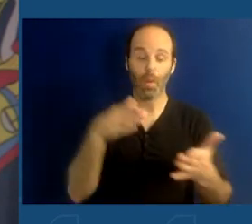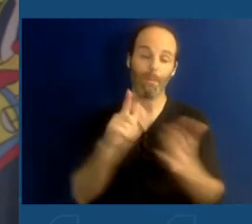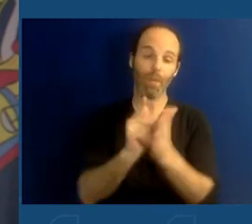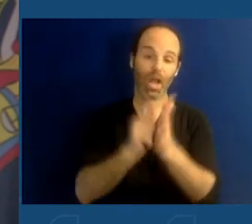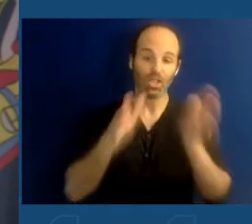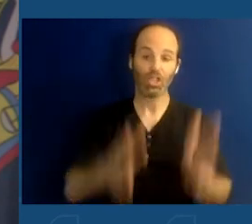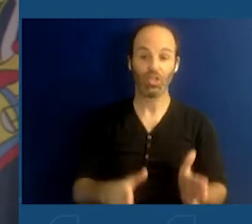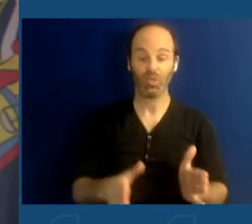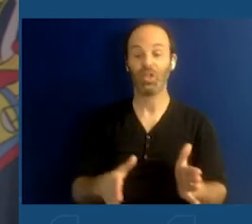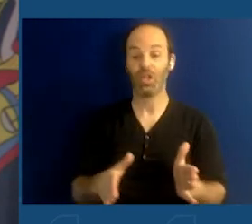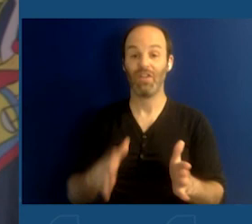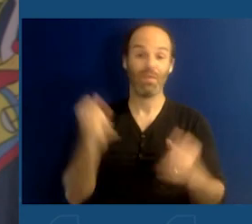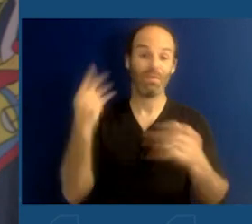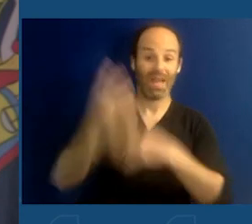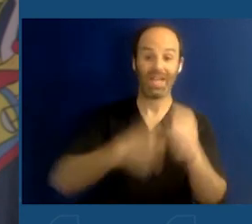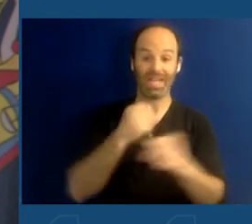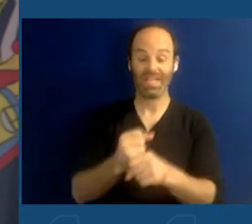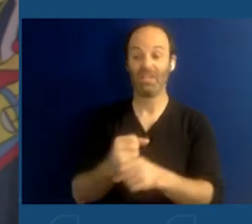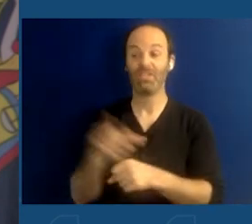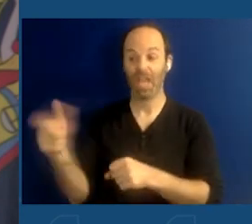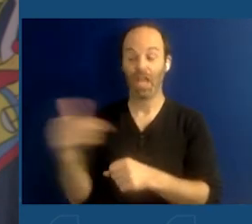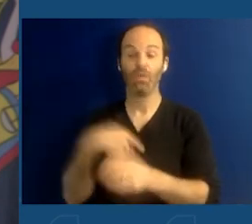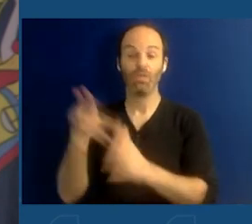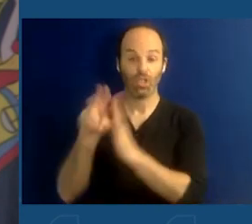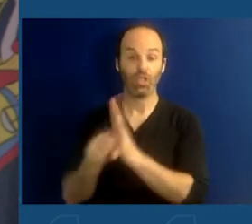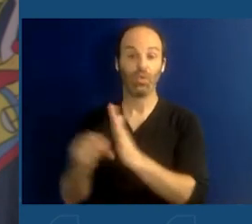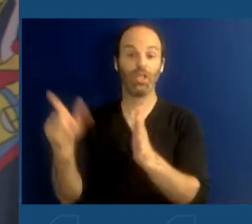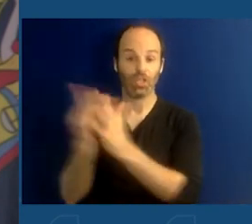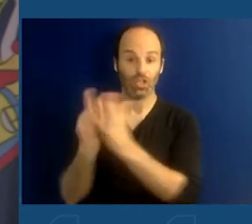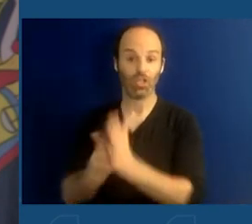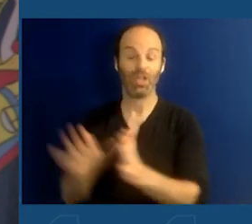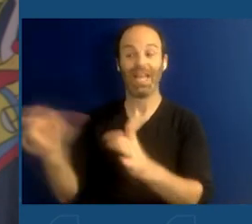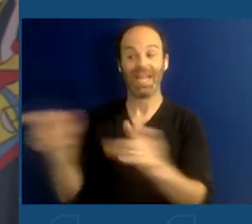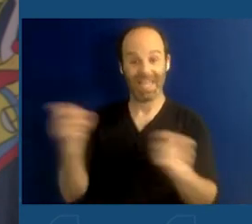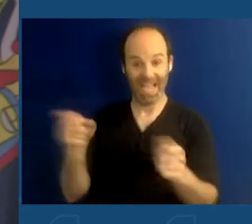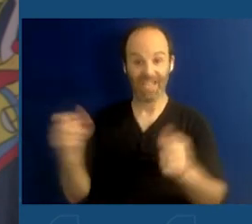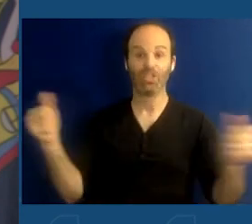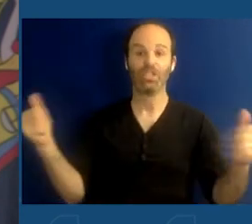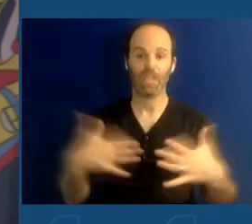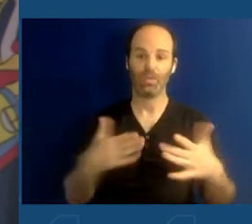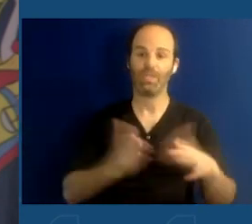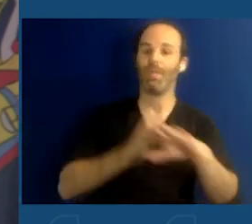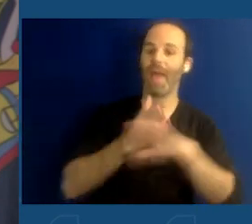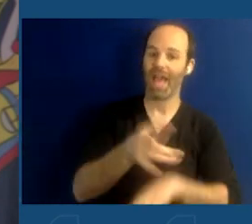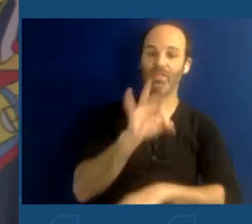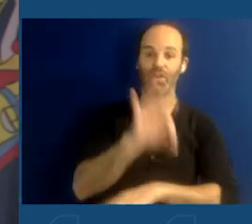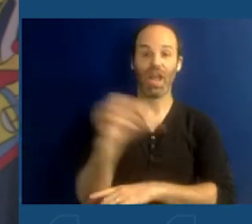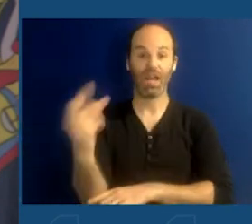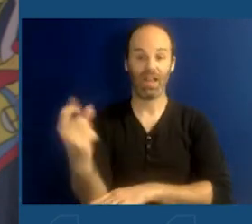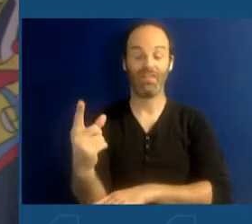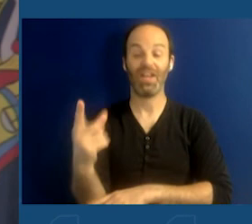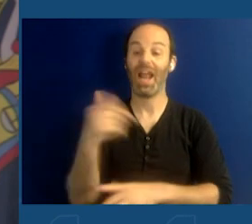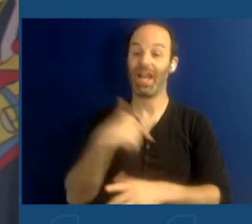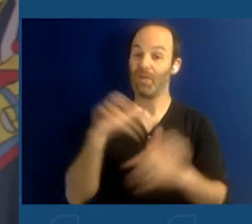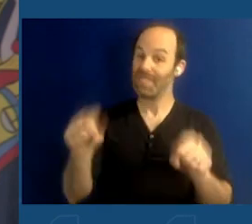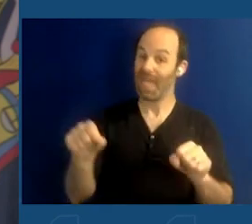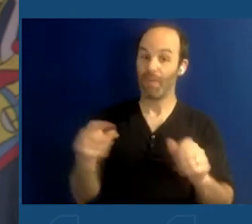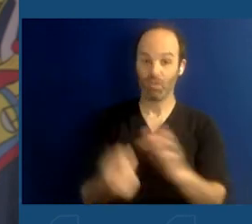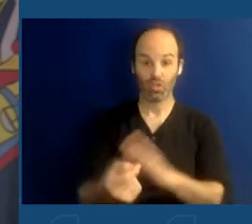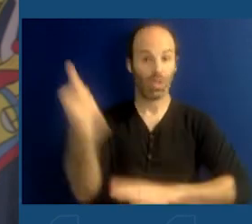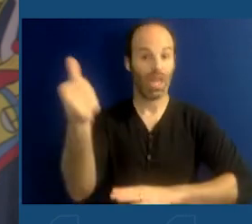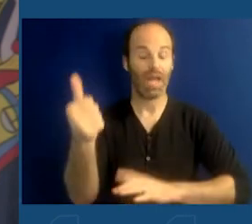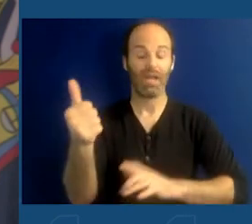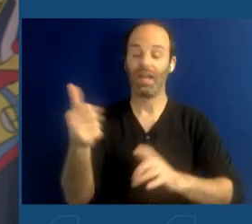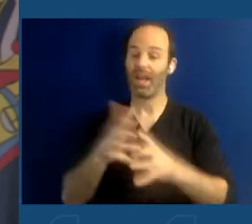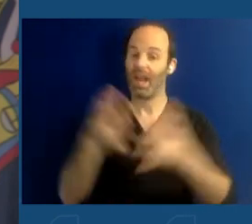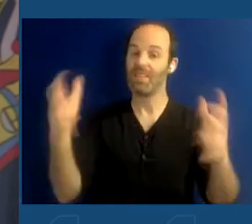that he handled terrorism in the aftermath of 9-11 and was able to eradicate a lot of threats. The first